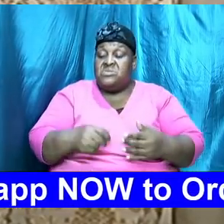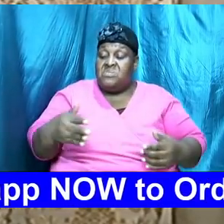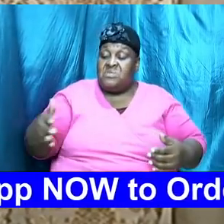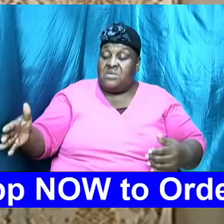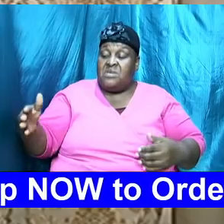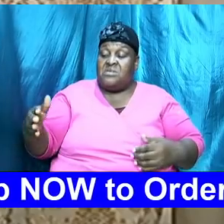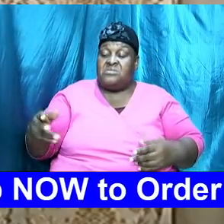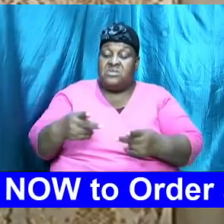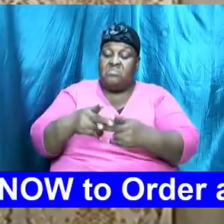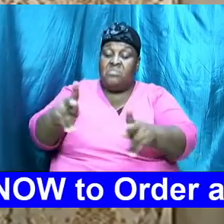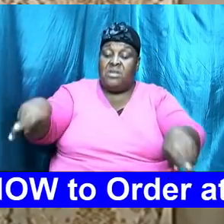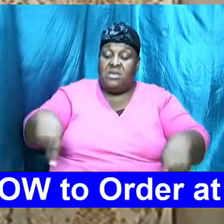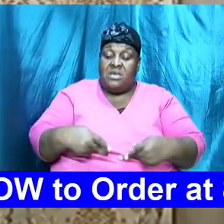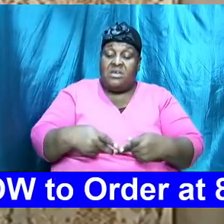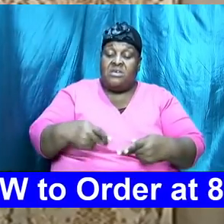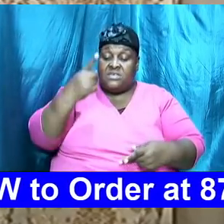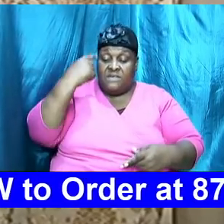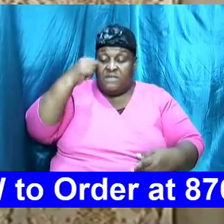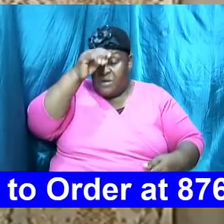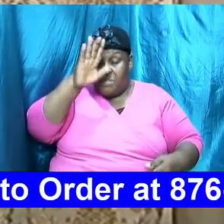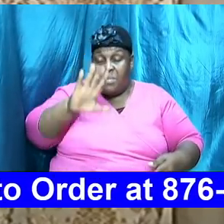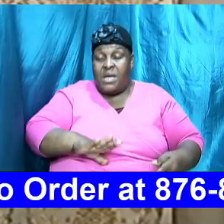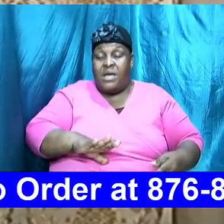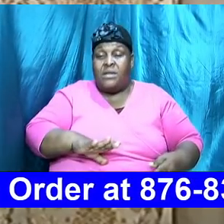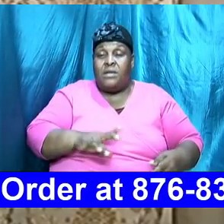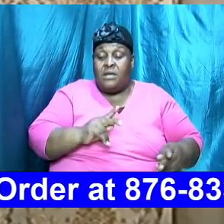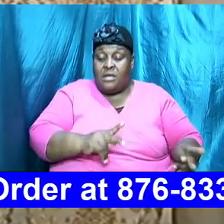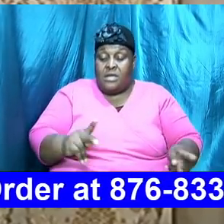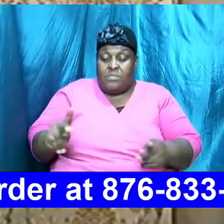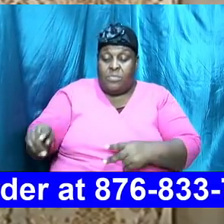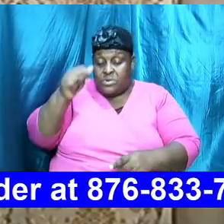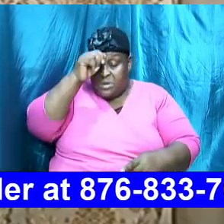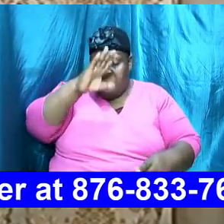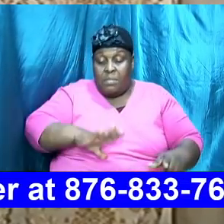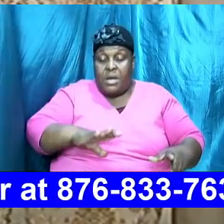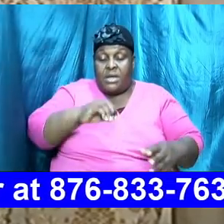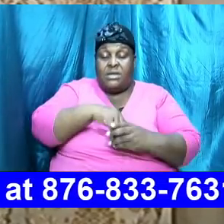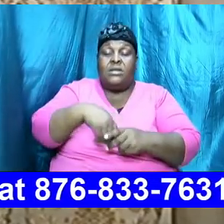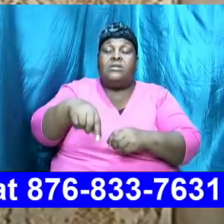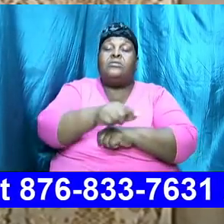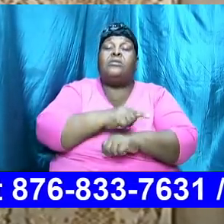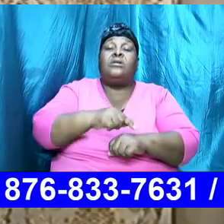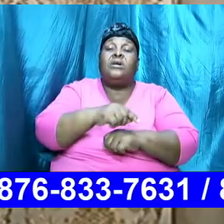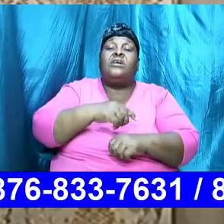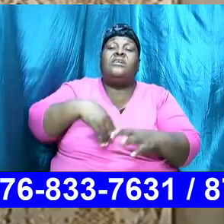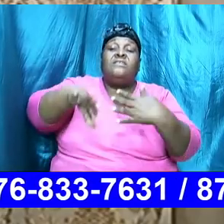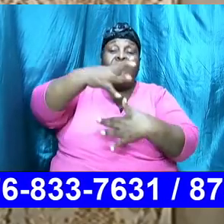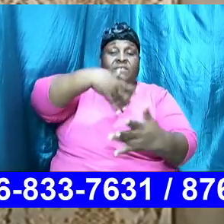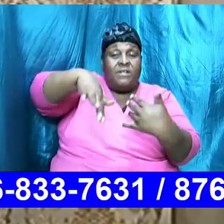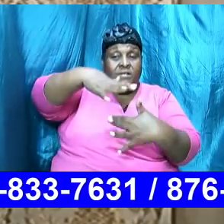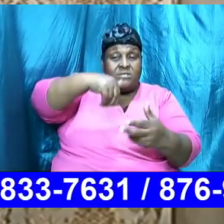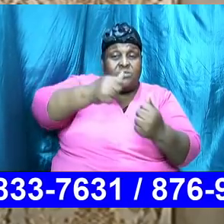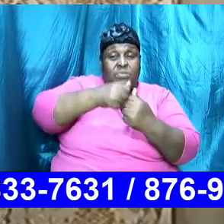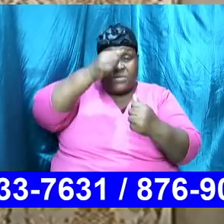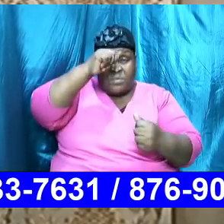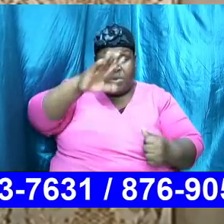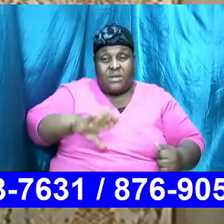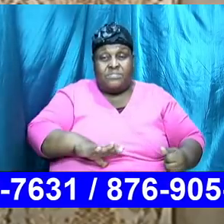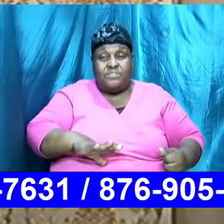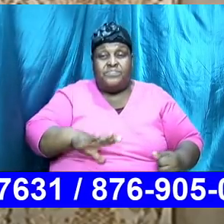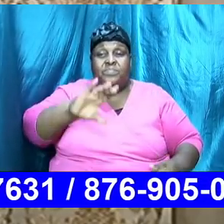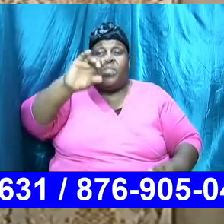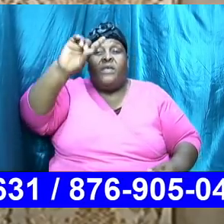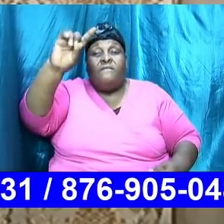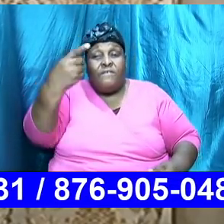garden and fellowship with him so he was first made to